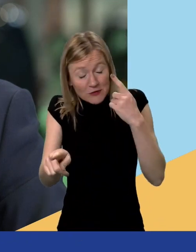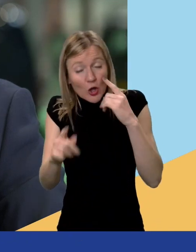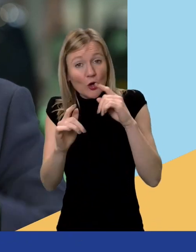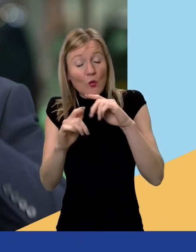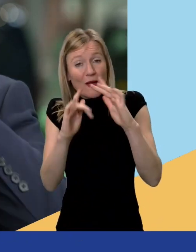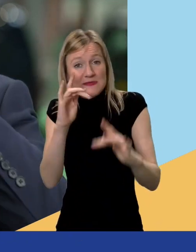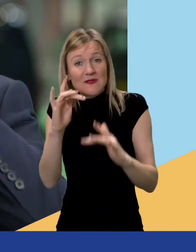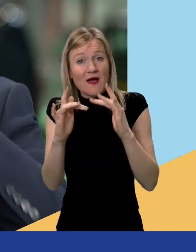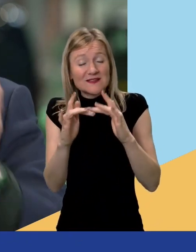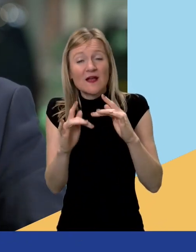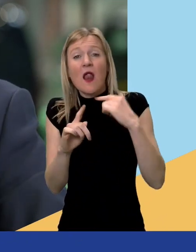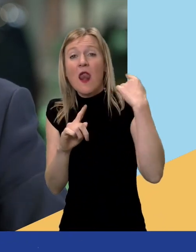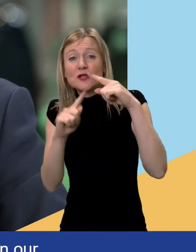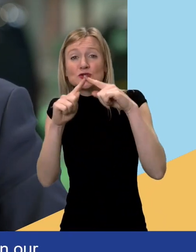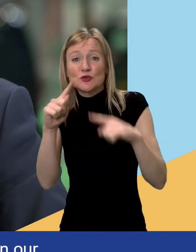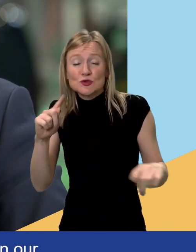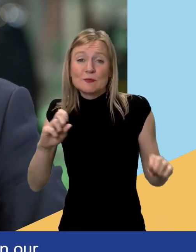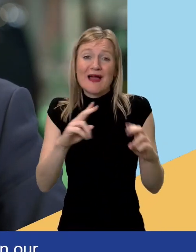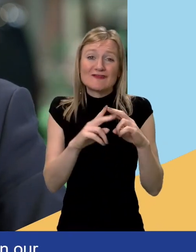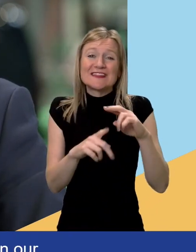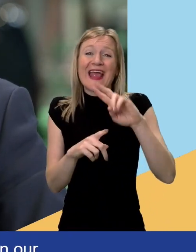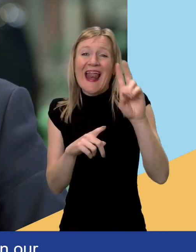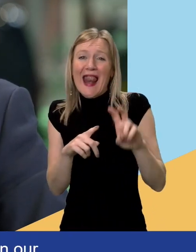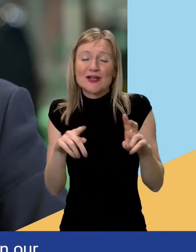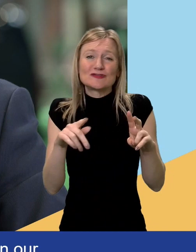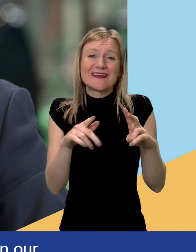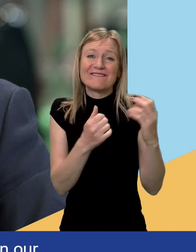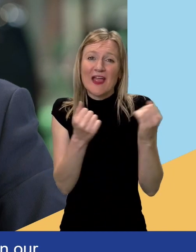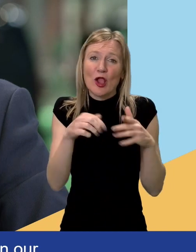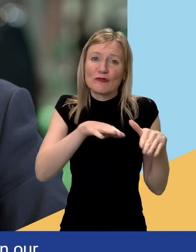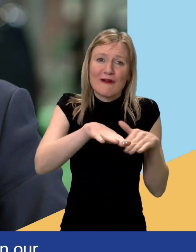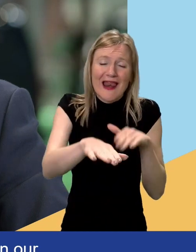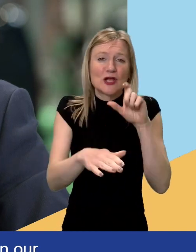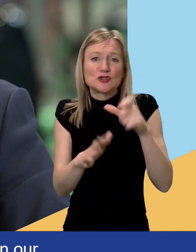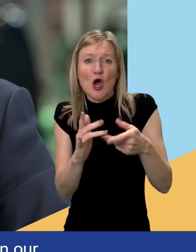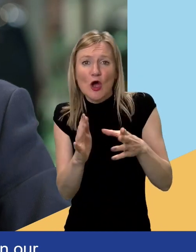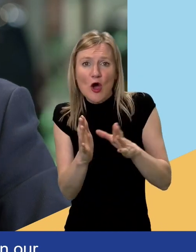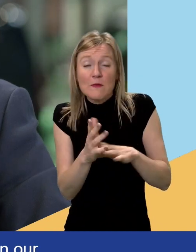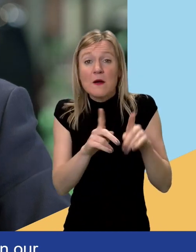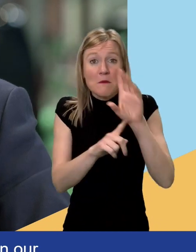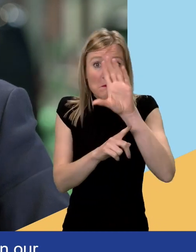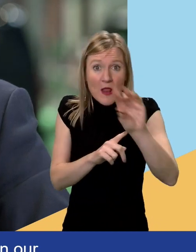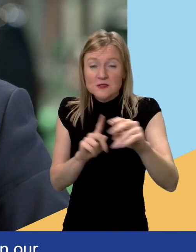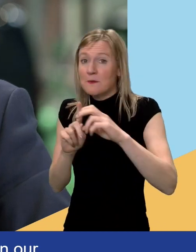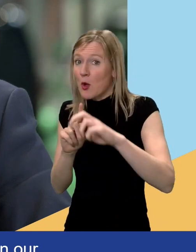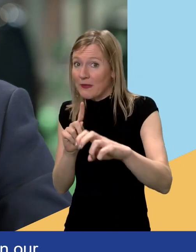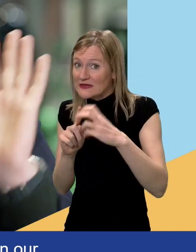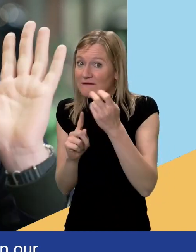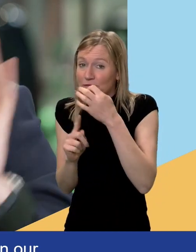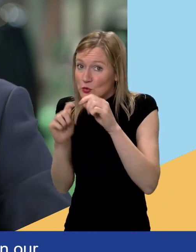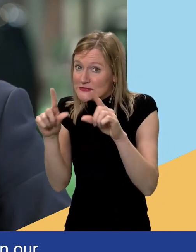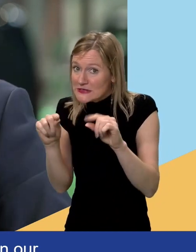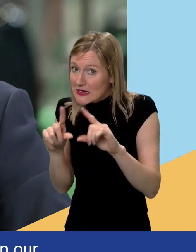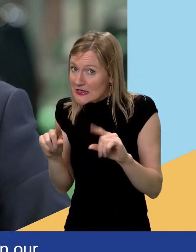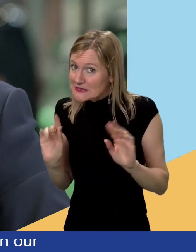vehicle rally dot com, you can register for your ticket. I know Motability have a few tickets as well that they might be giving out to people. I